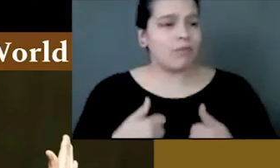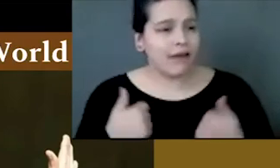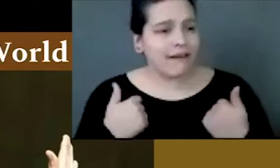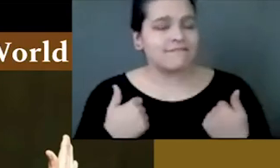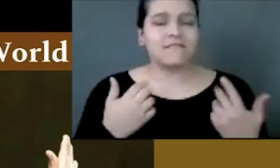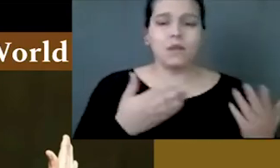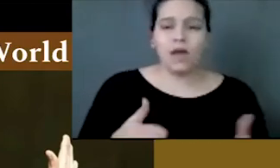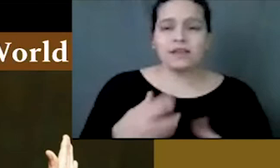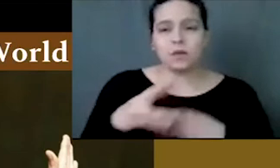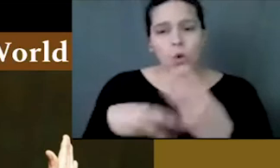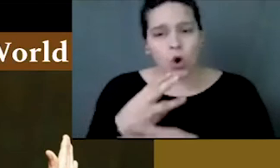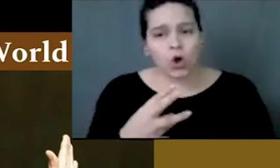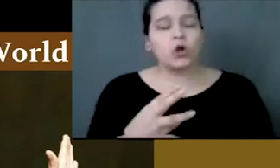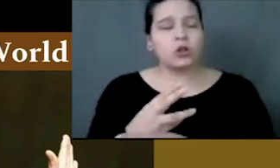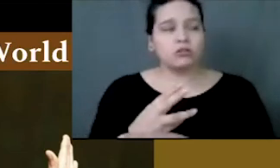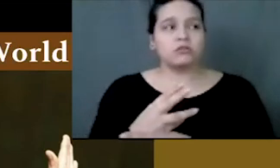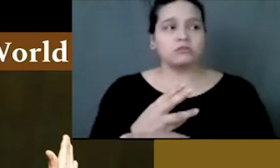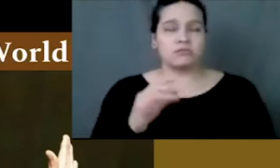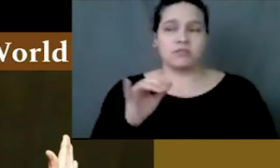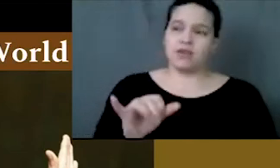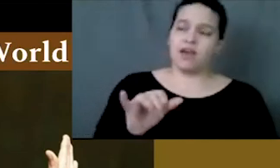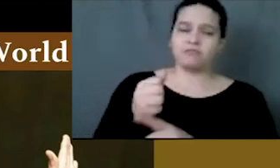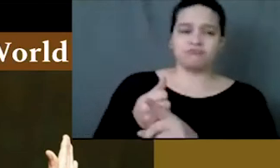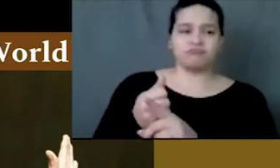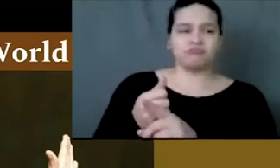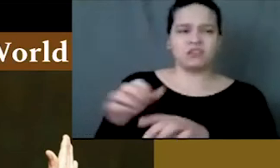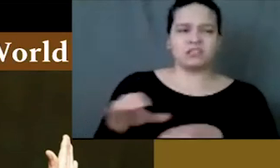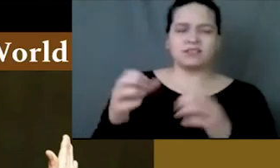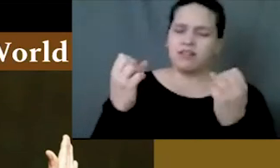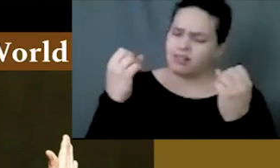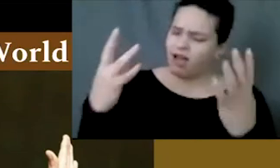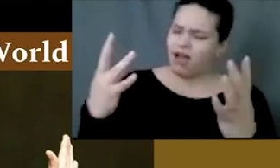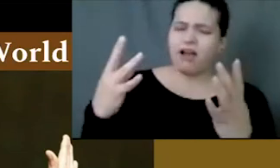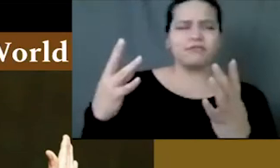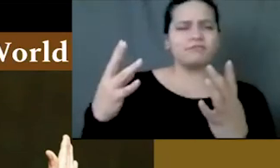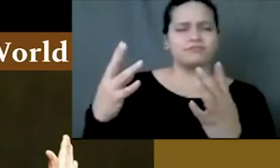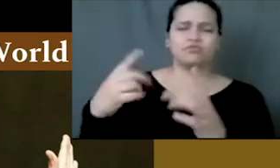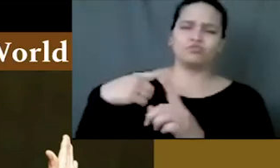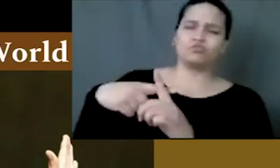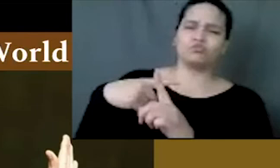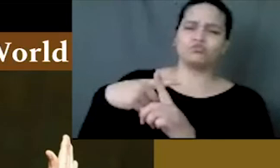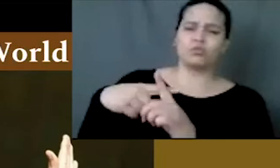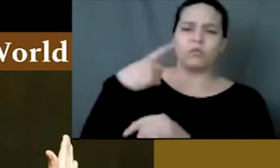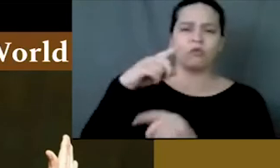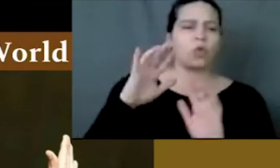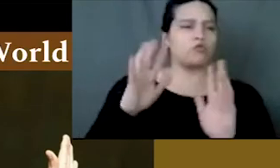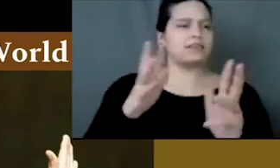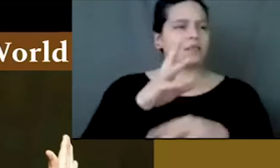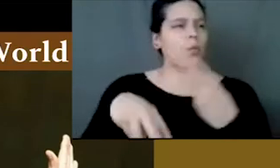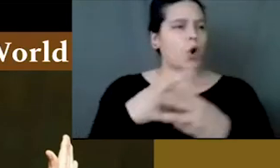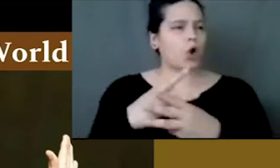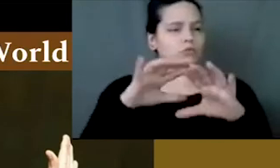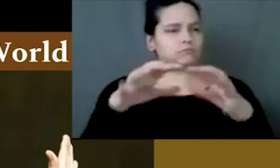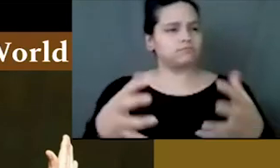our medicines, our understandings about life and the ways of the world, which does a lot